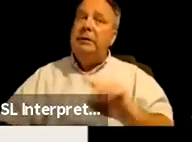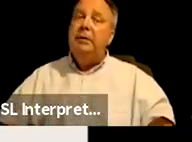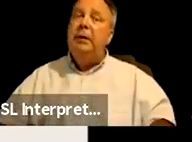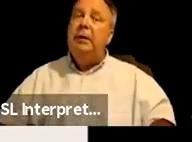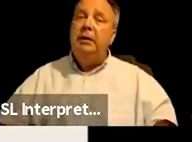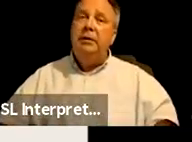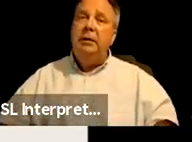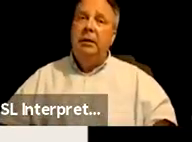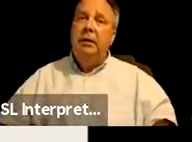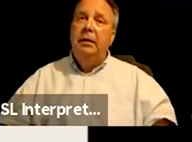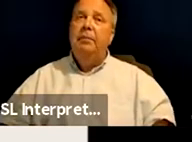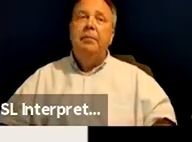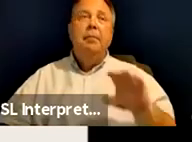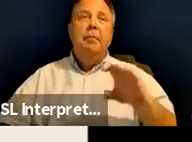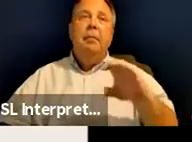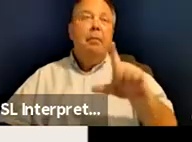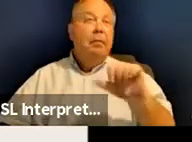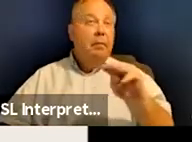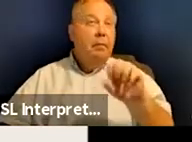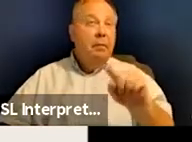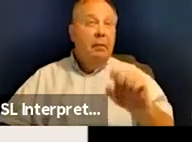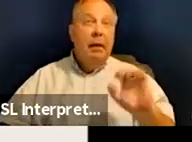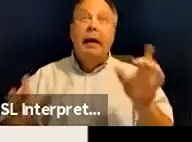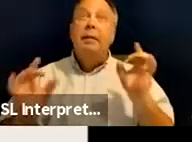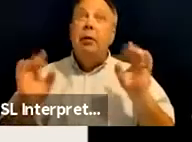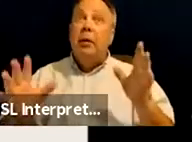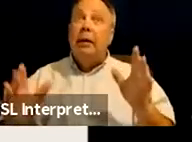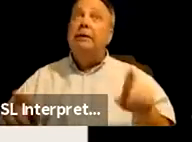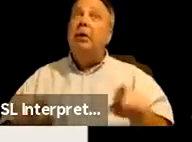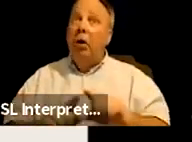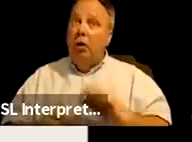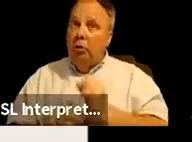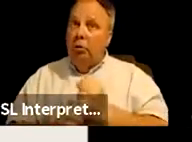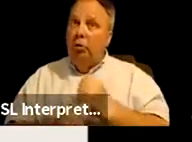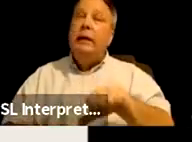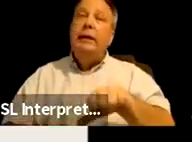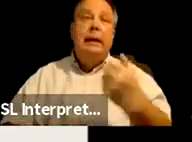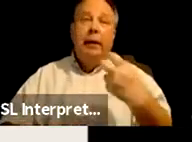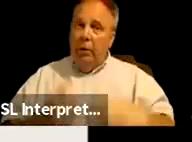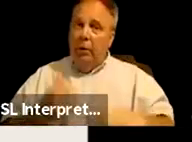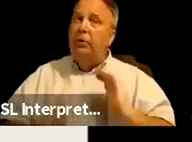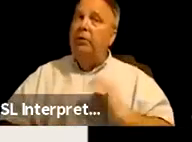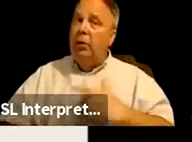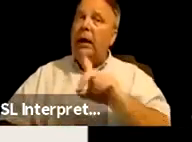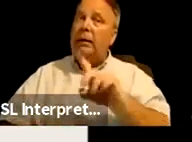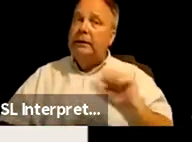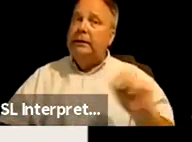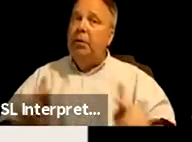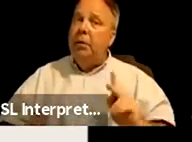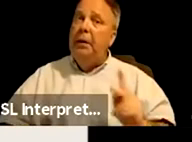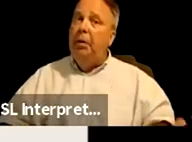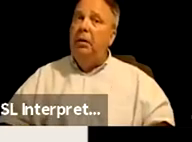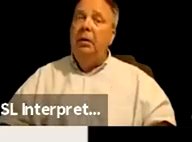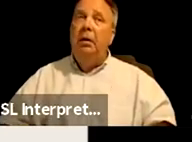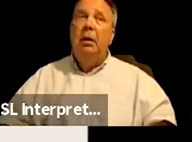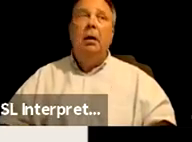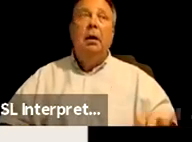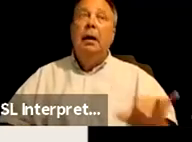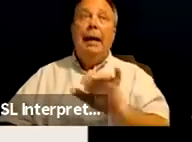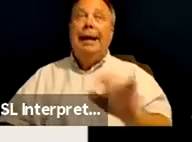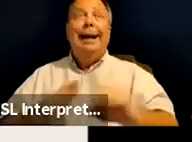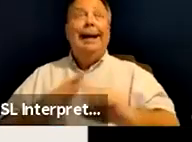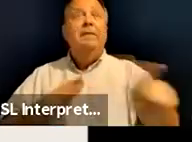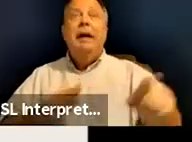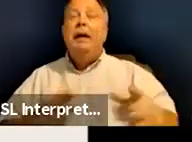Um, the climate crisis itself also creates other issues for our disabled people, um, like evacuation.